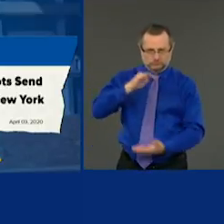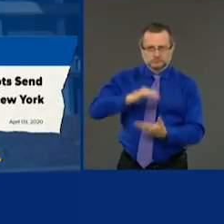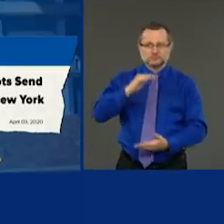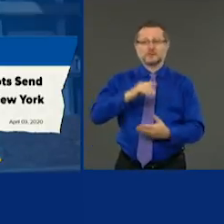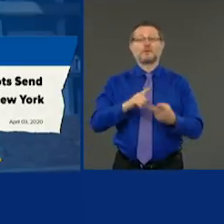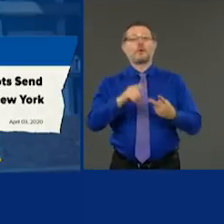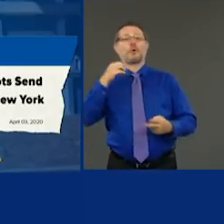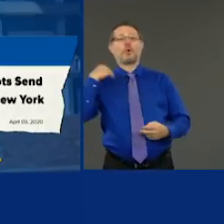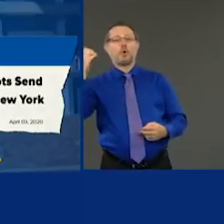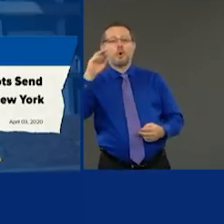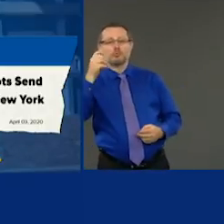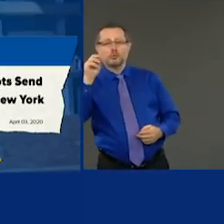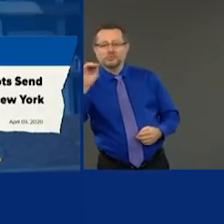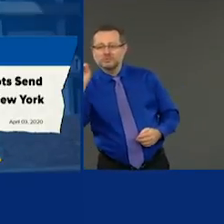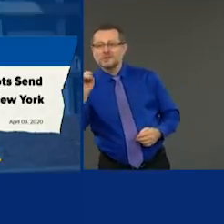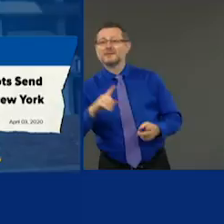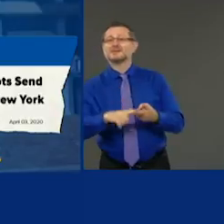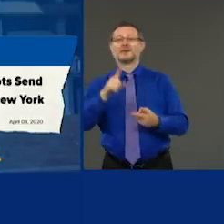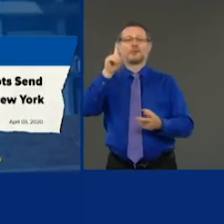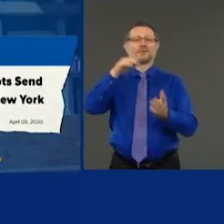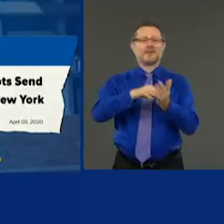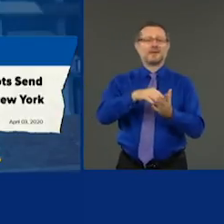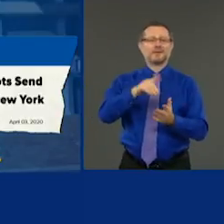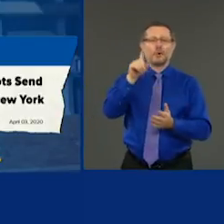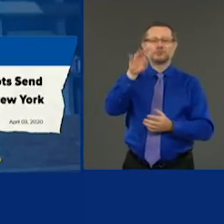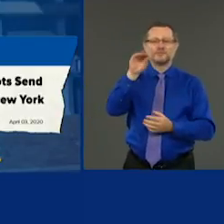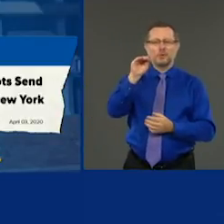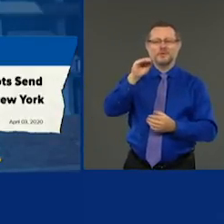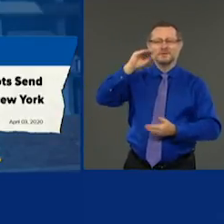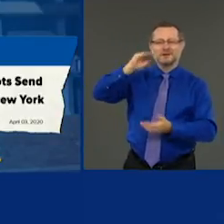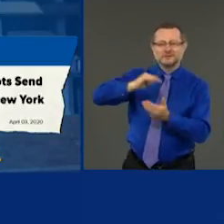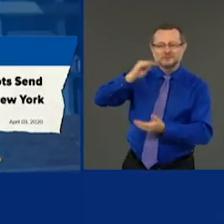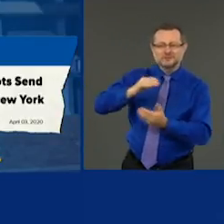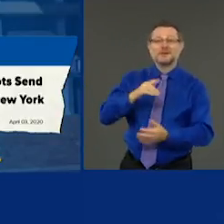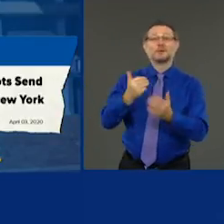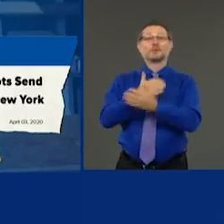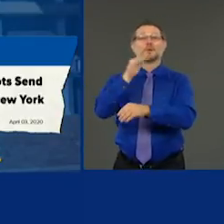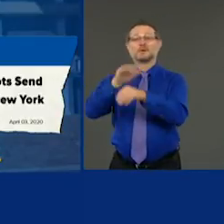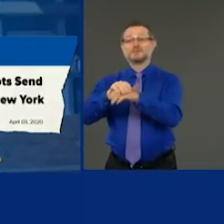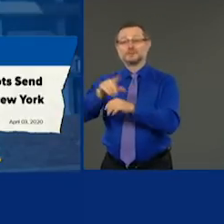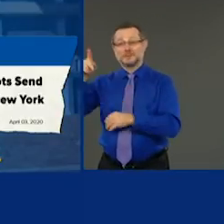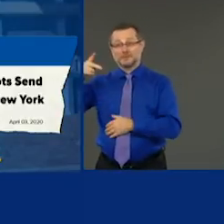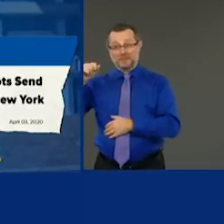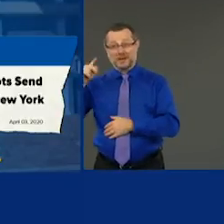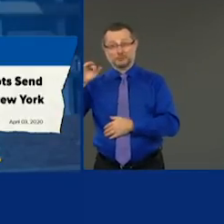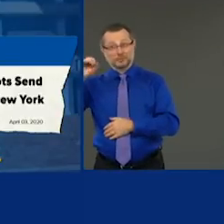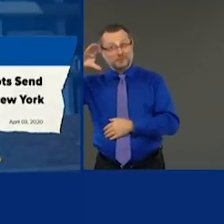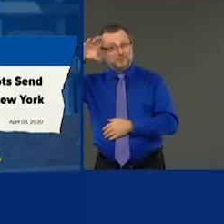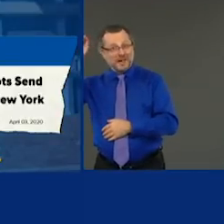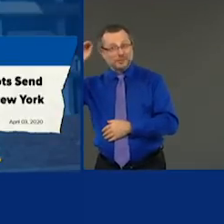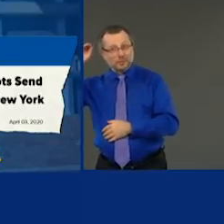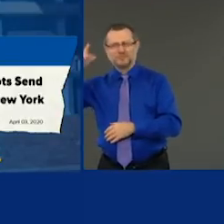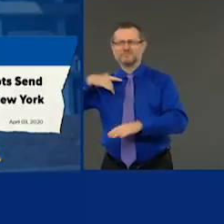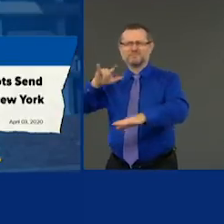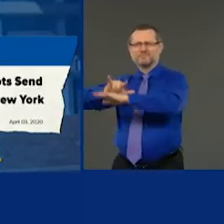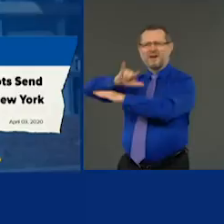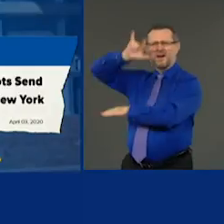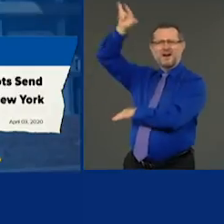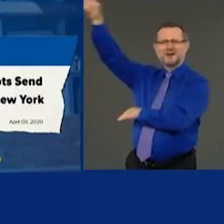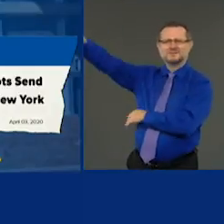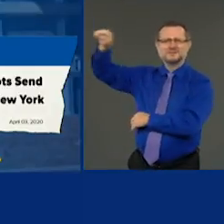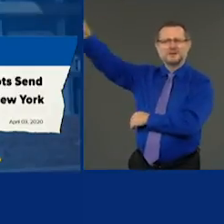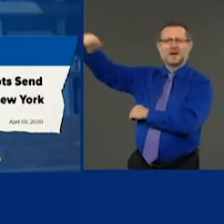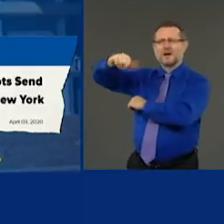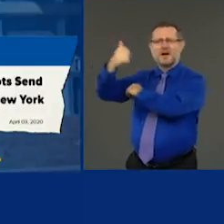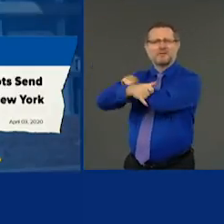owner was flying a plane to China for Massachusetts to get PPE. Uh, they did us a favor